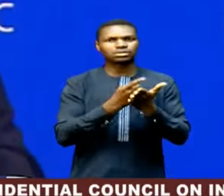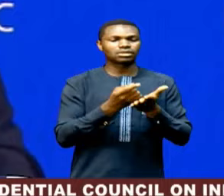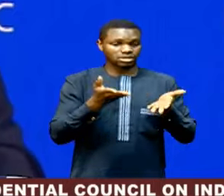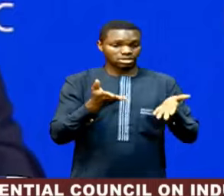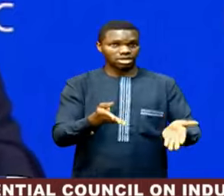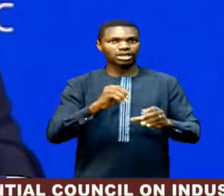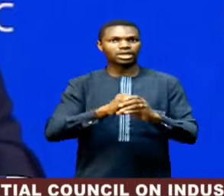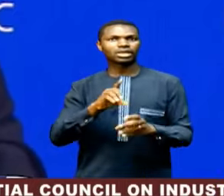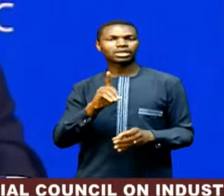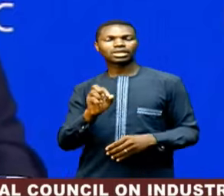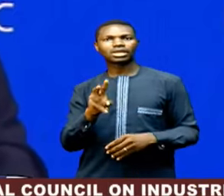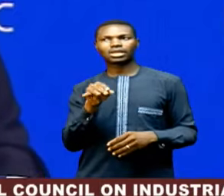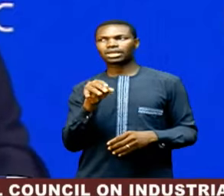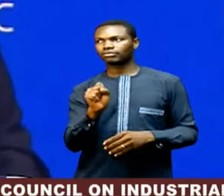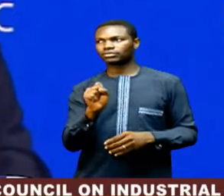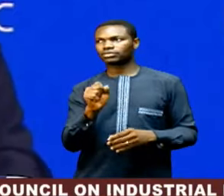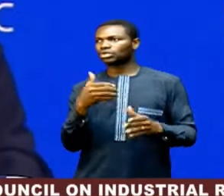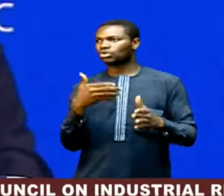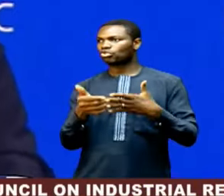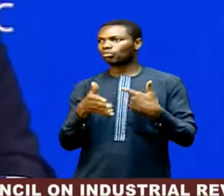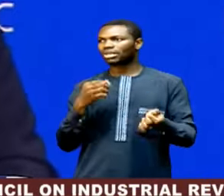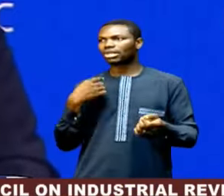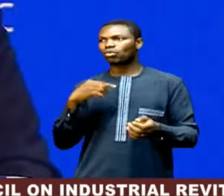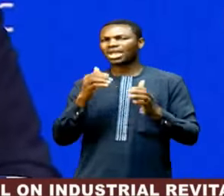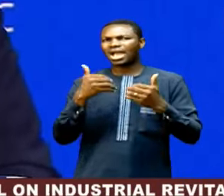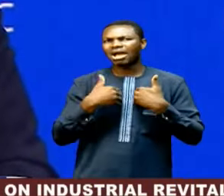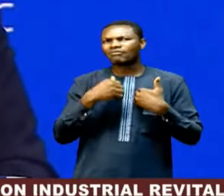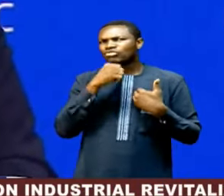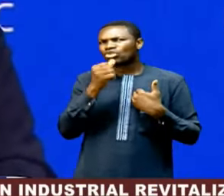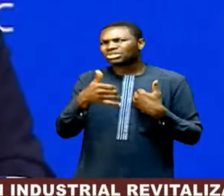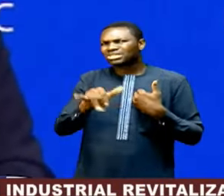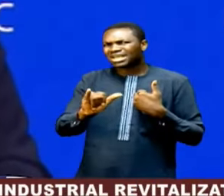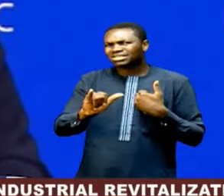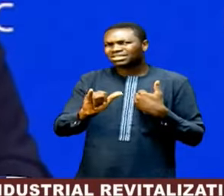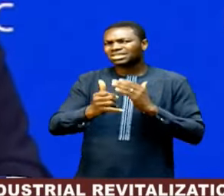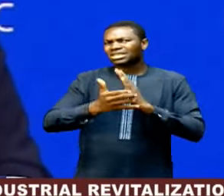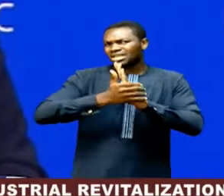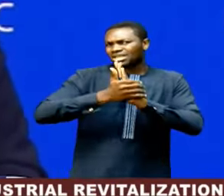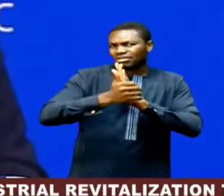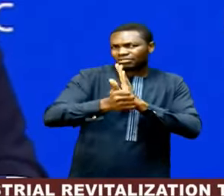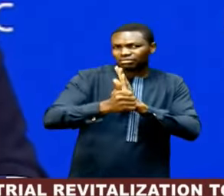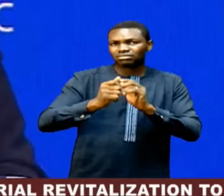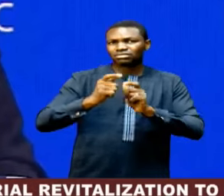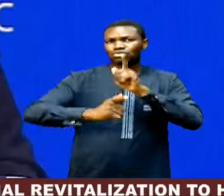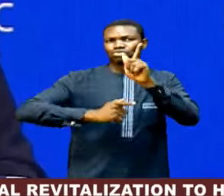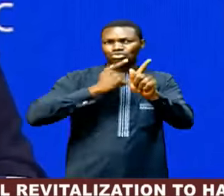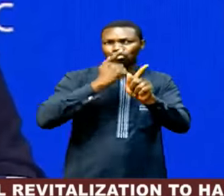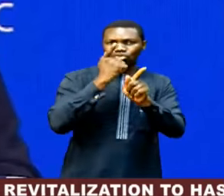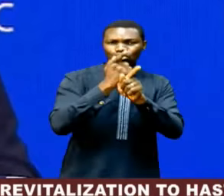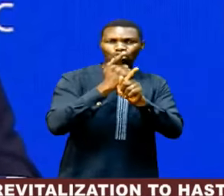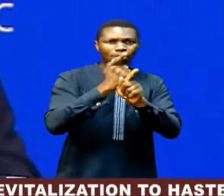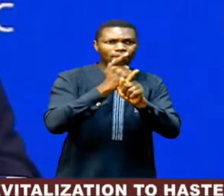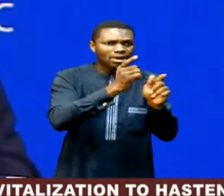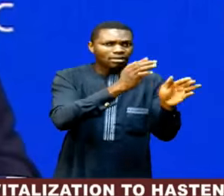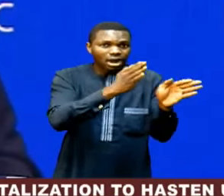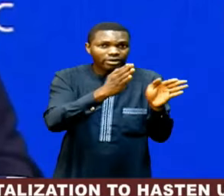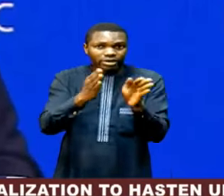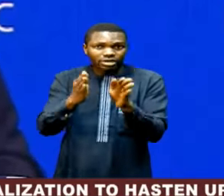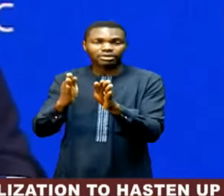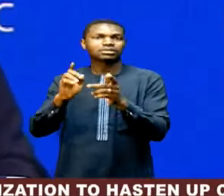And yet, we have not yet an effective global strategy to deal with either.